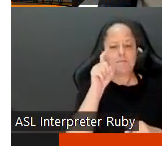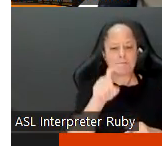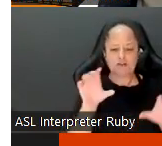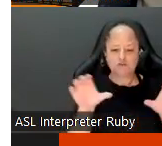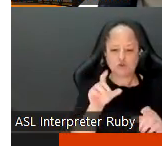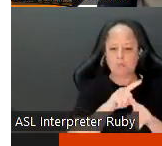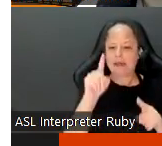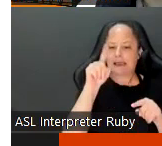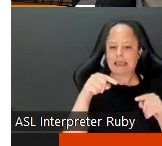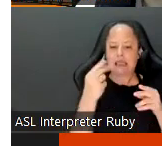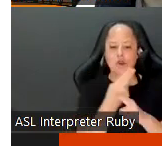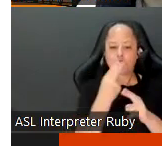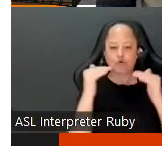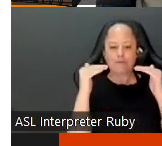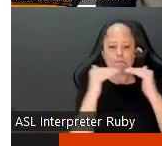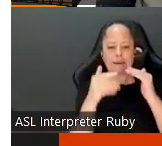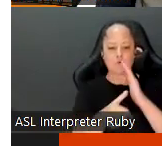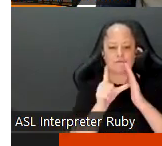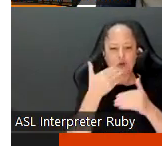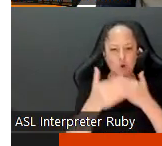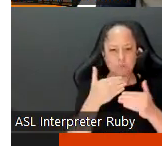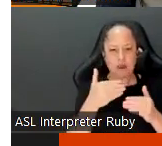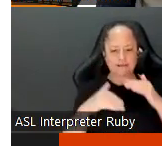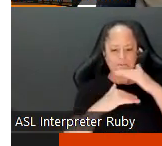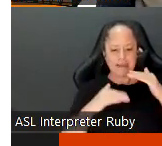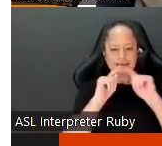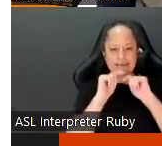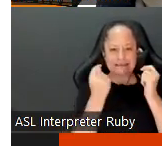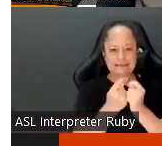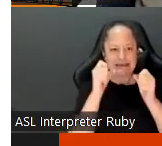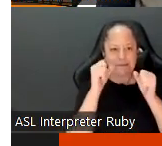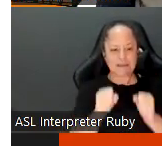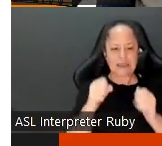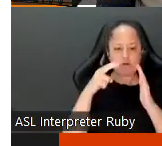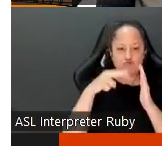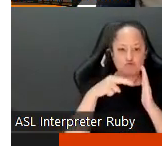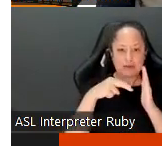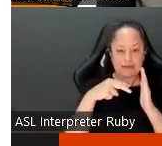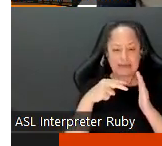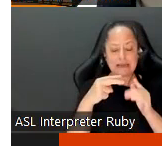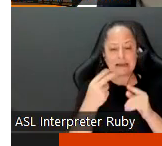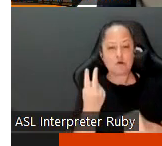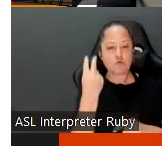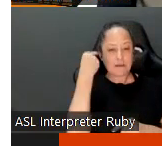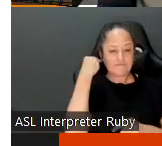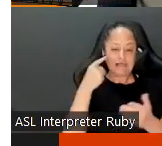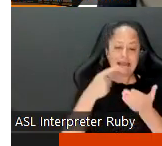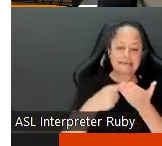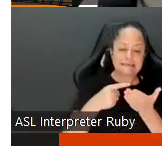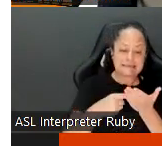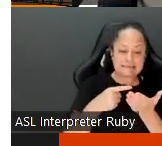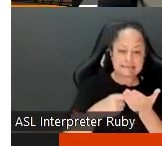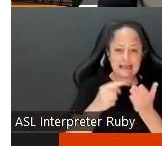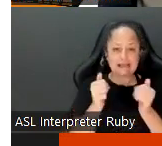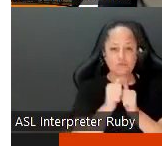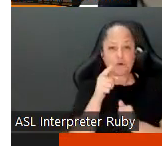process so basically a team can read read it um reflect on it maybe discuss things with with